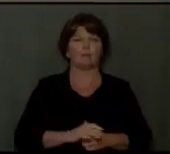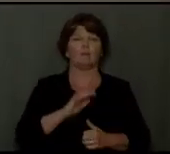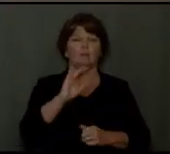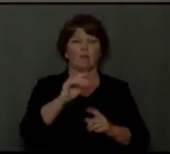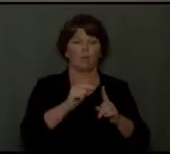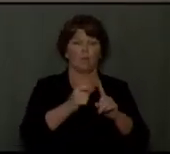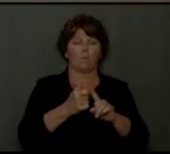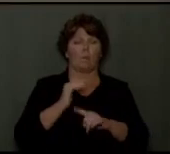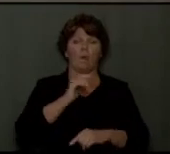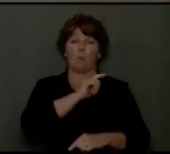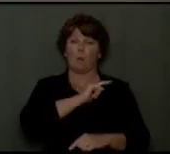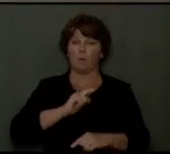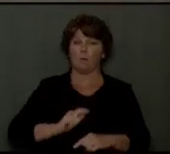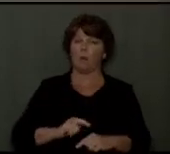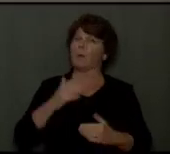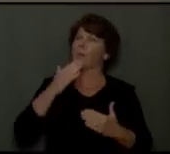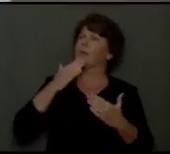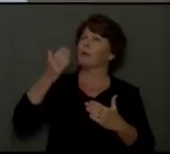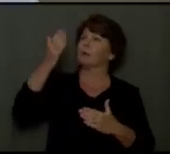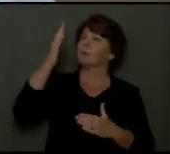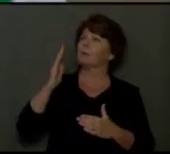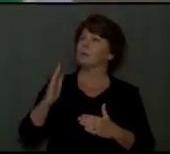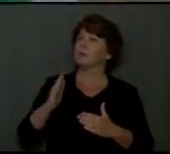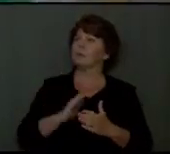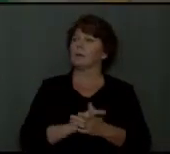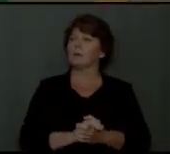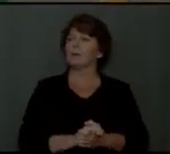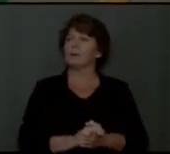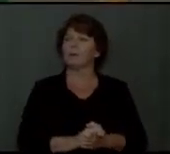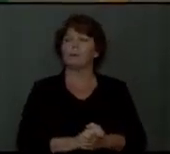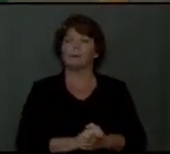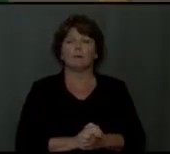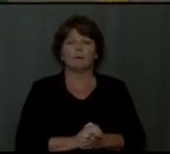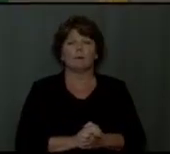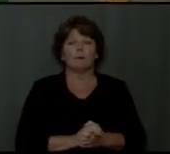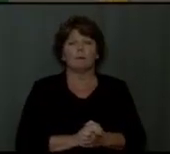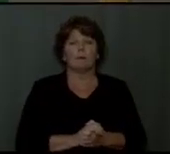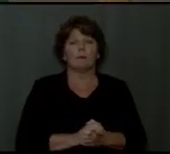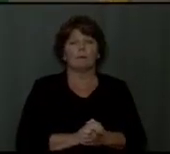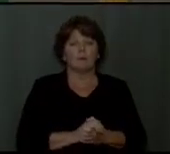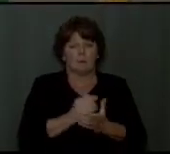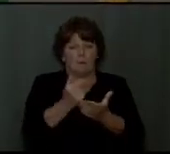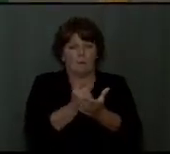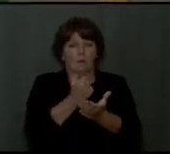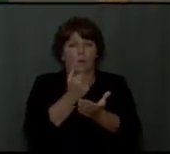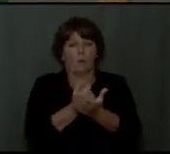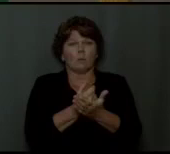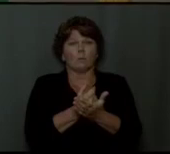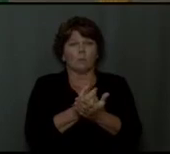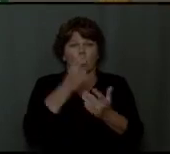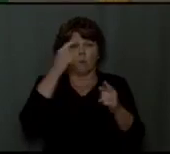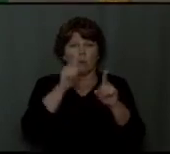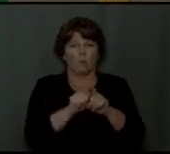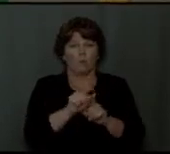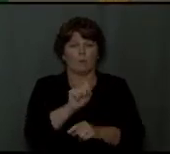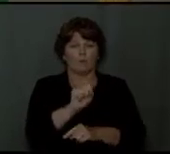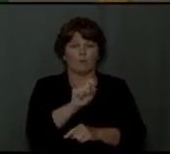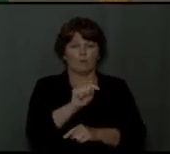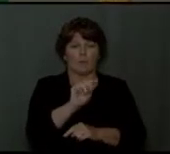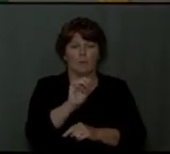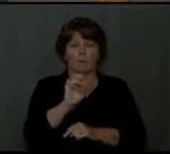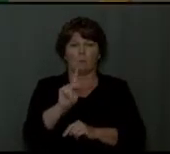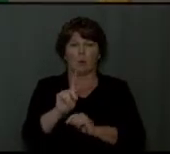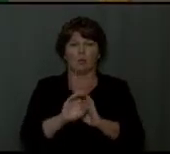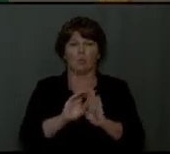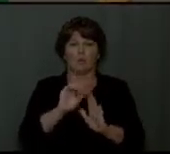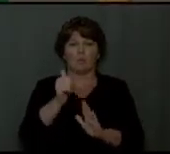is the word of the Lord. Thanks be to God. The Holy Gospel is according to St. Mark, chapter